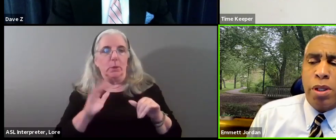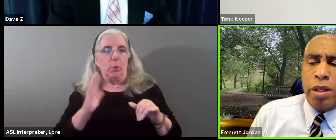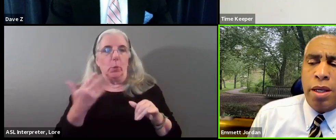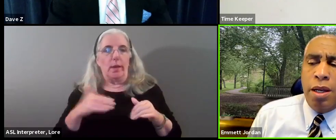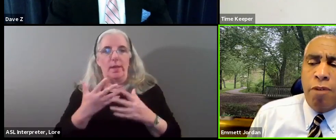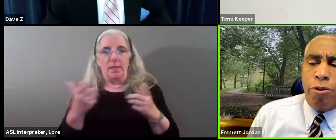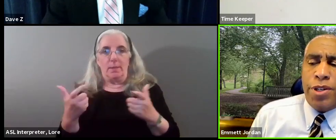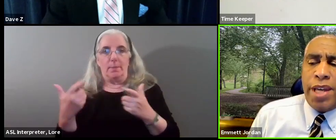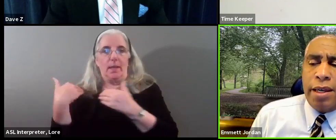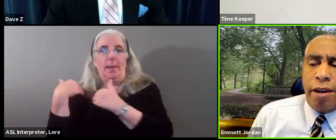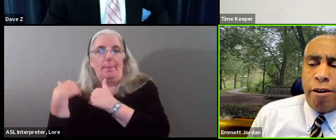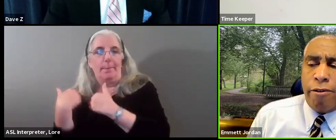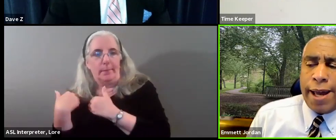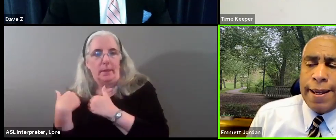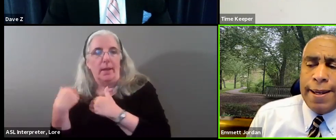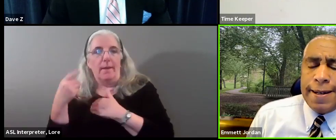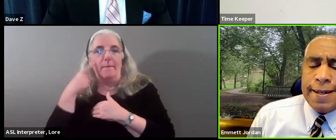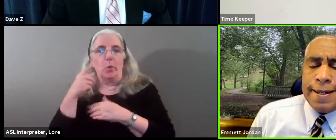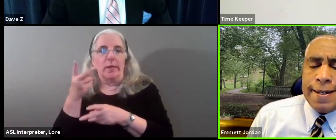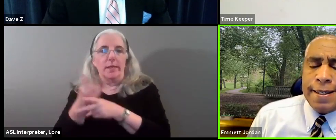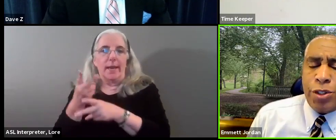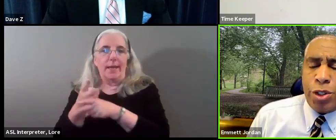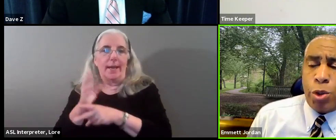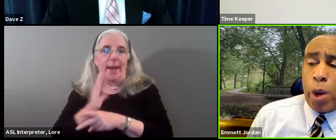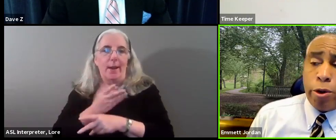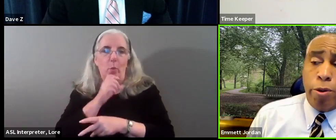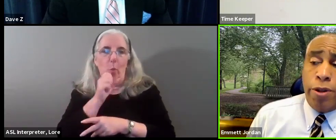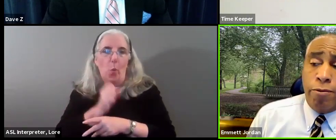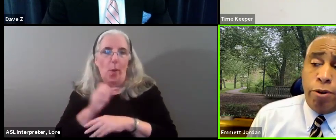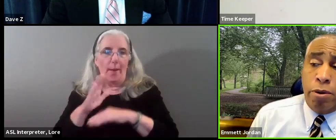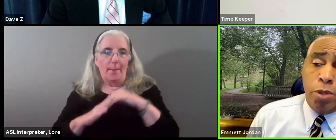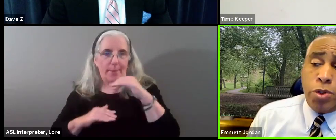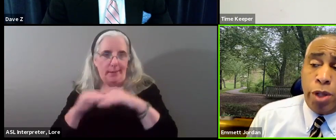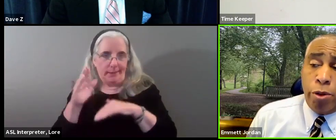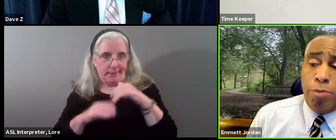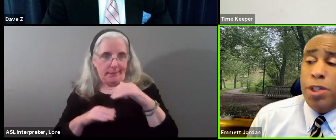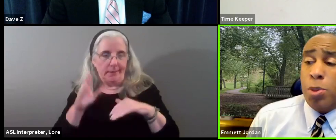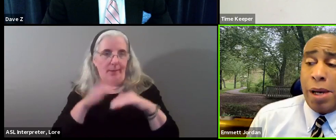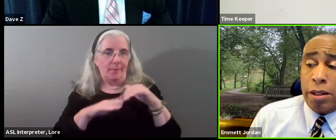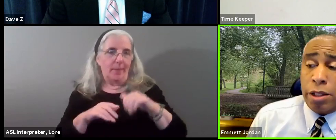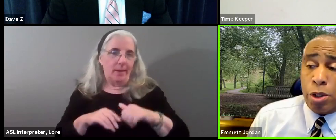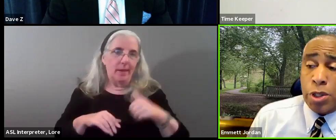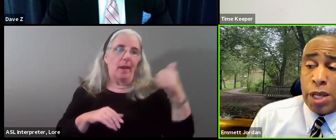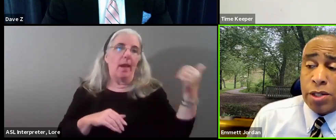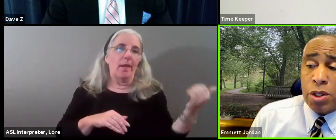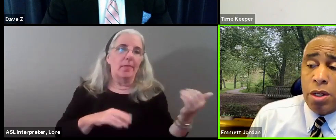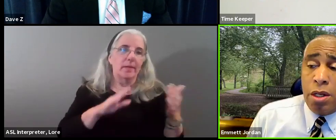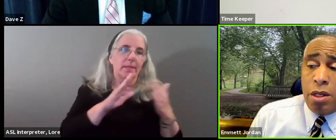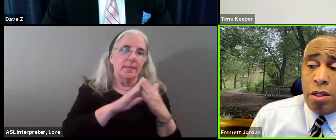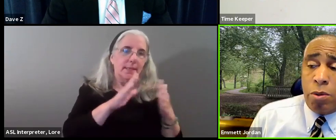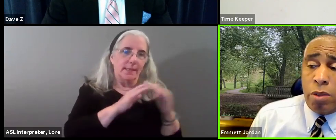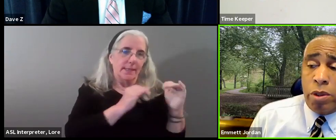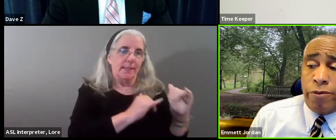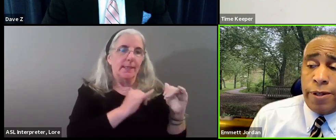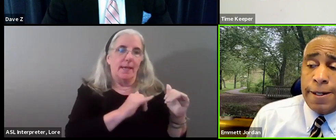responsibility for taking care of that is greater than for most other municipalities our size.